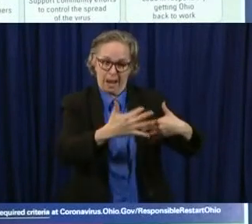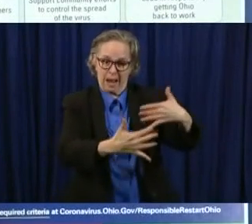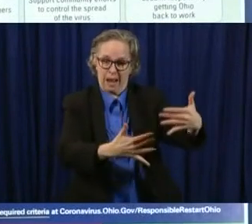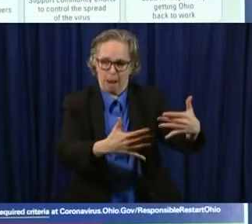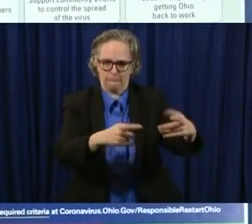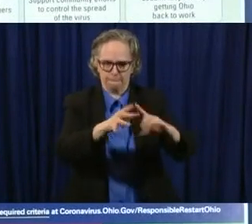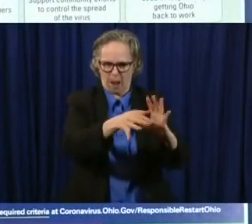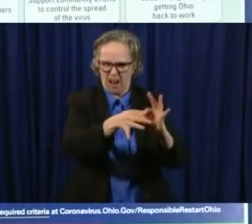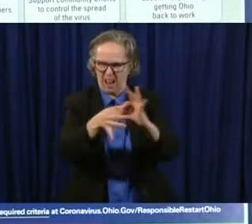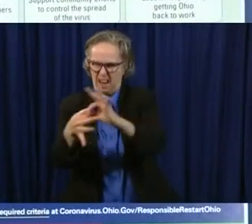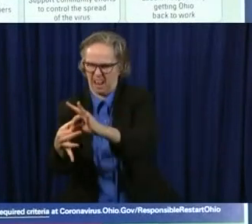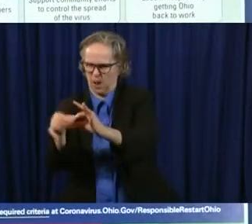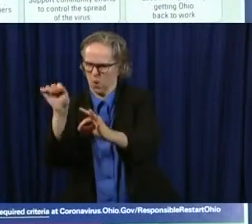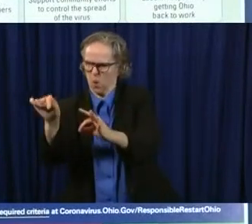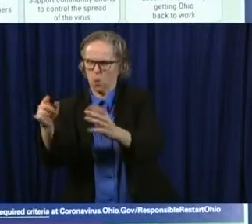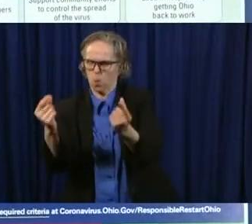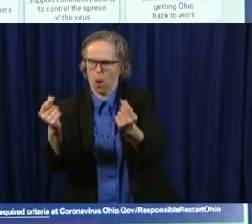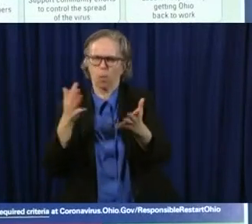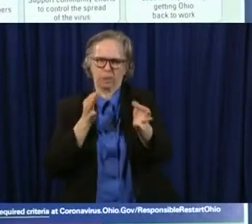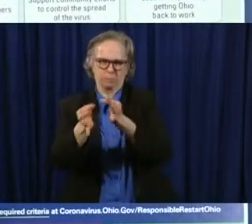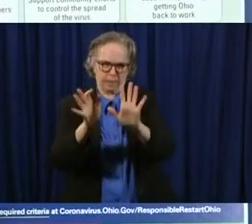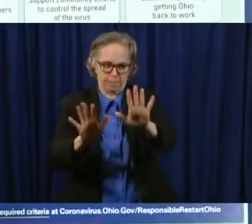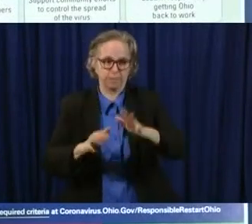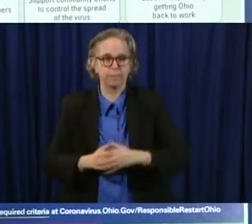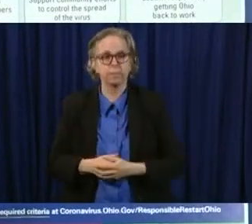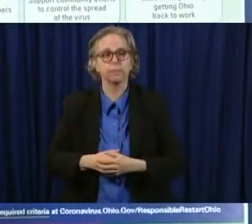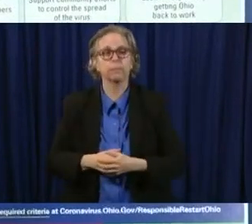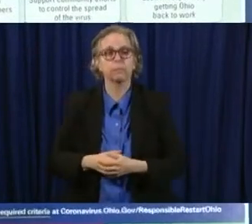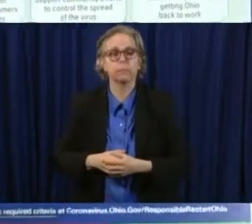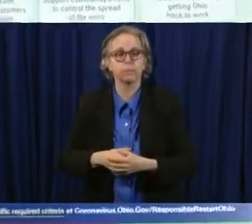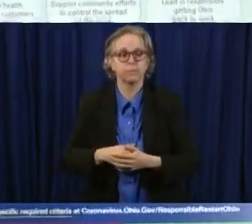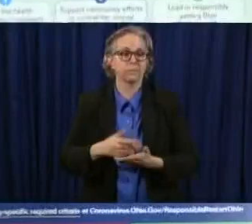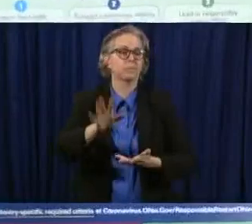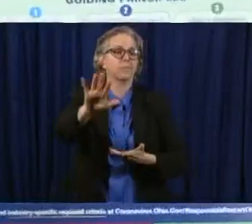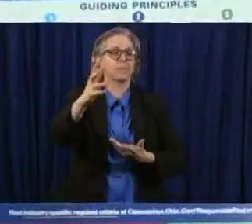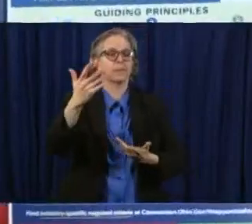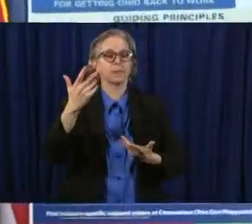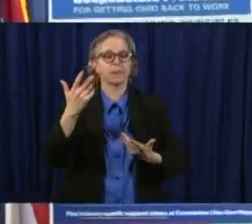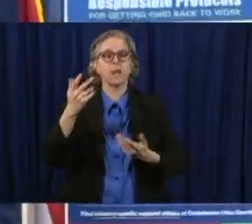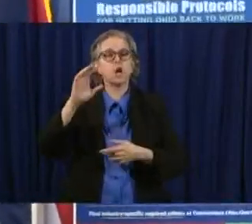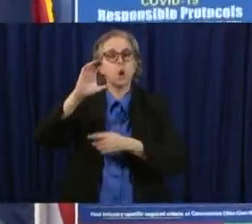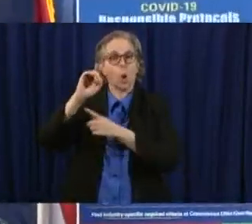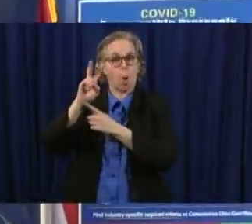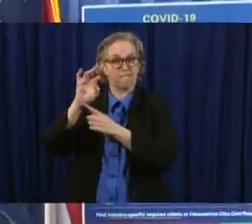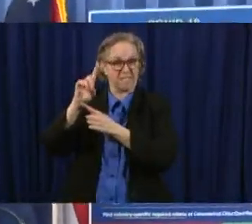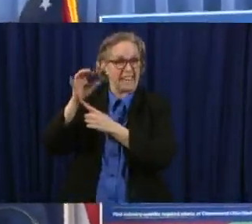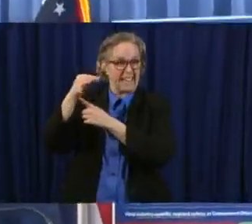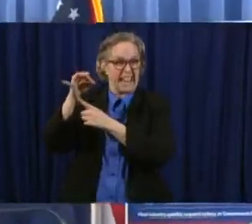I could with the COVID-19 statistics that we just got a few minutes ago.